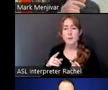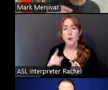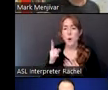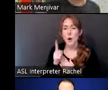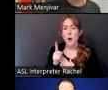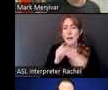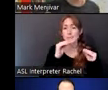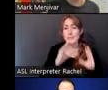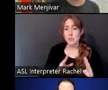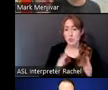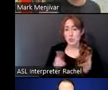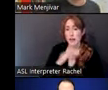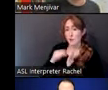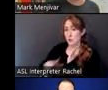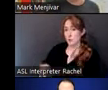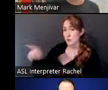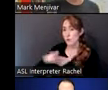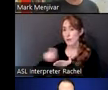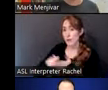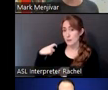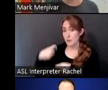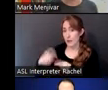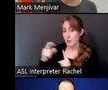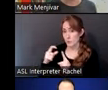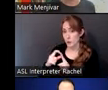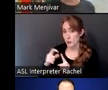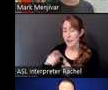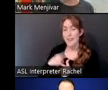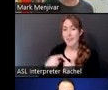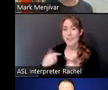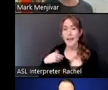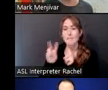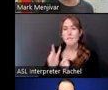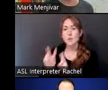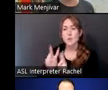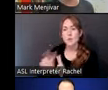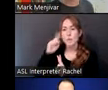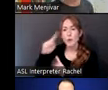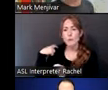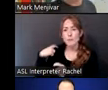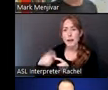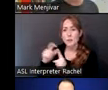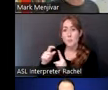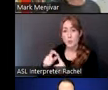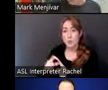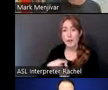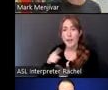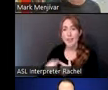students write Spanish words down, and they literally had a funeral for them, and they were no longer allowed to speak Spanish in school.